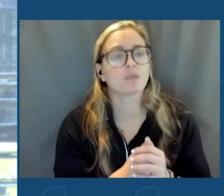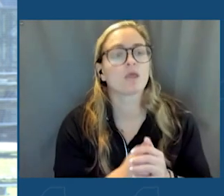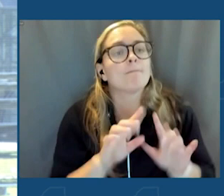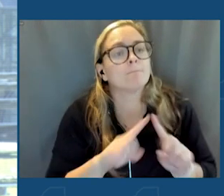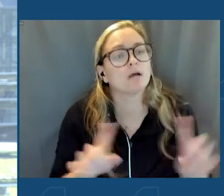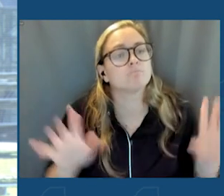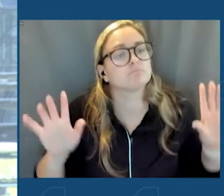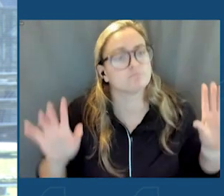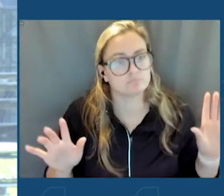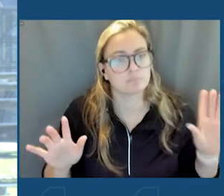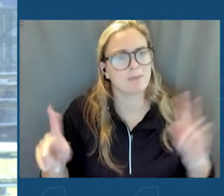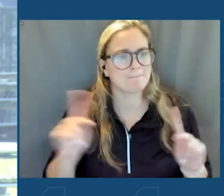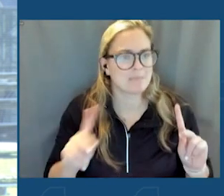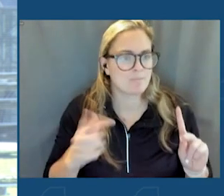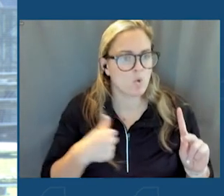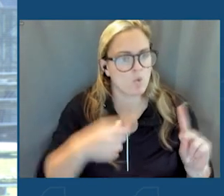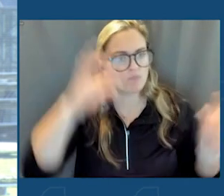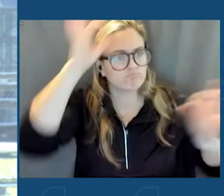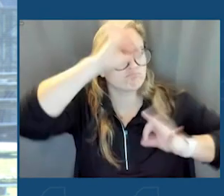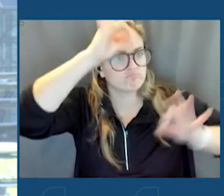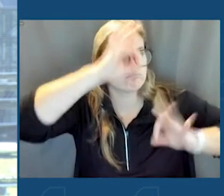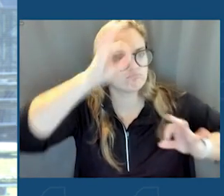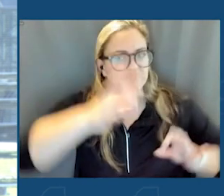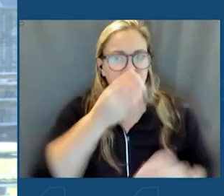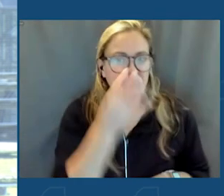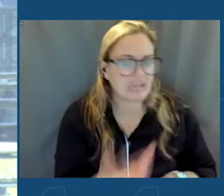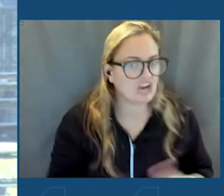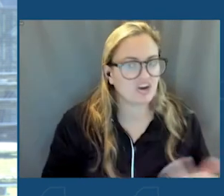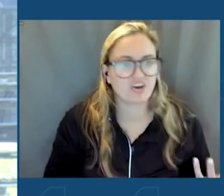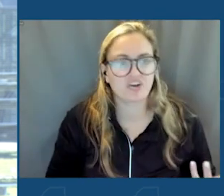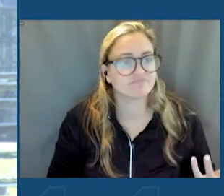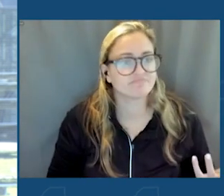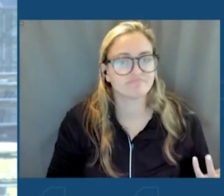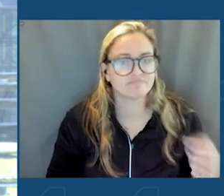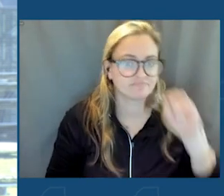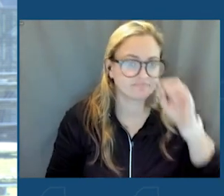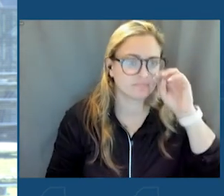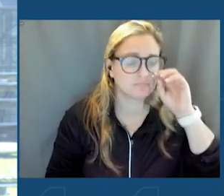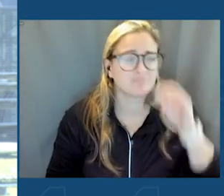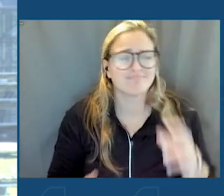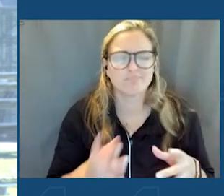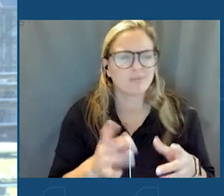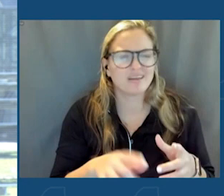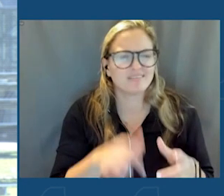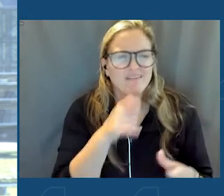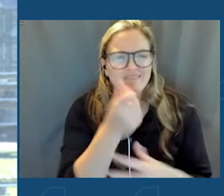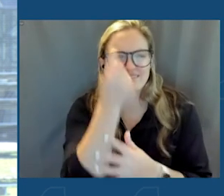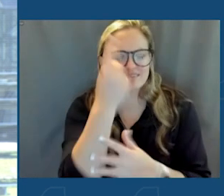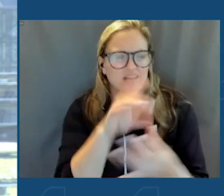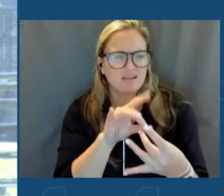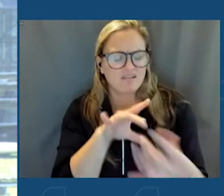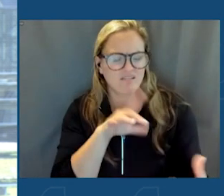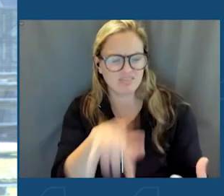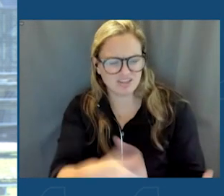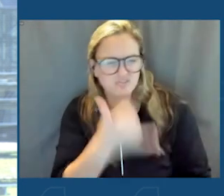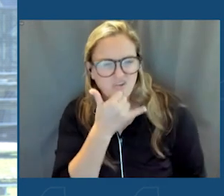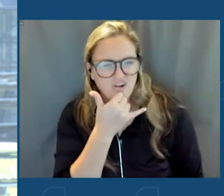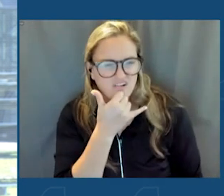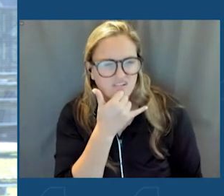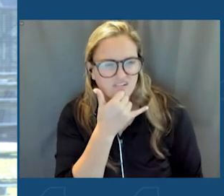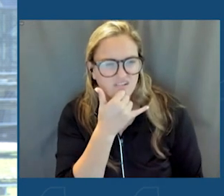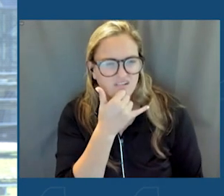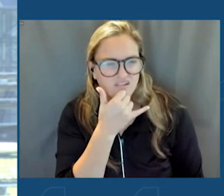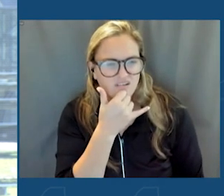But people didn't know any better, or they didn't care, or there was a disconnect and not a sense that this is wrong. These